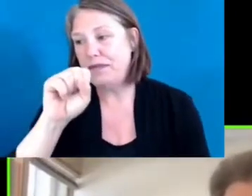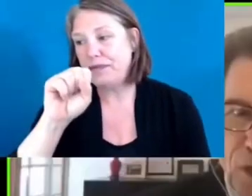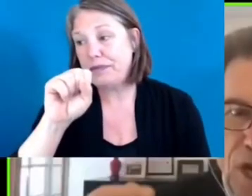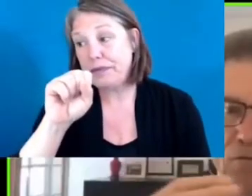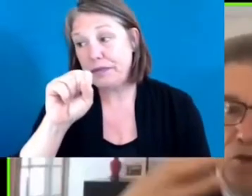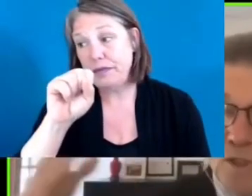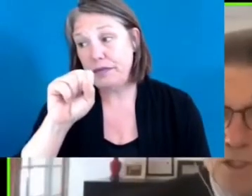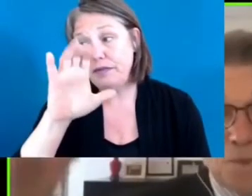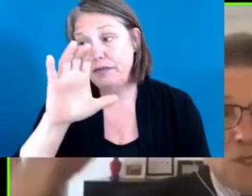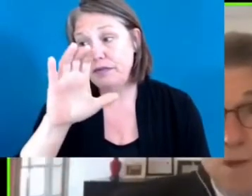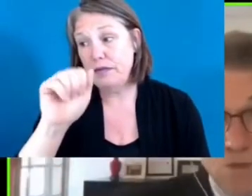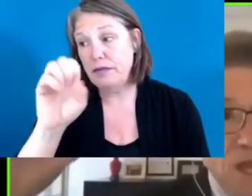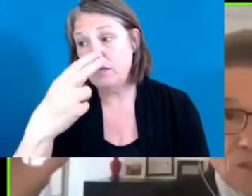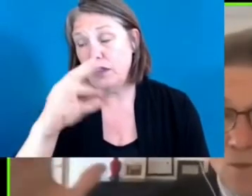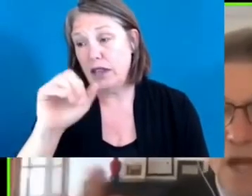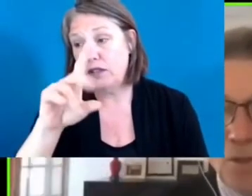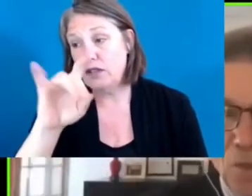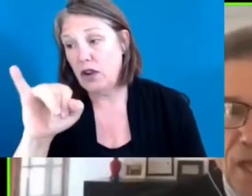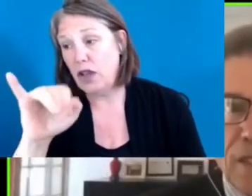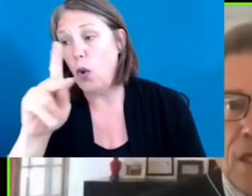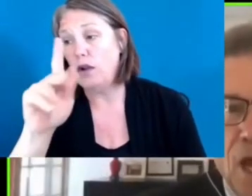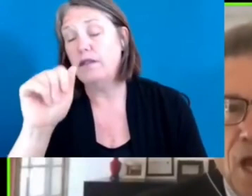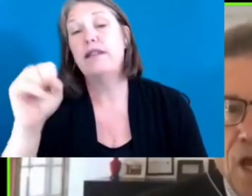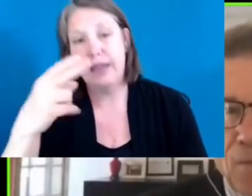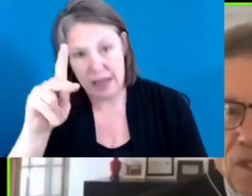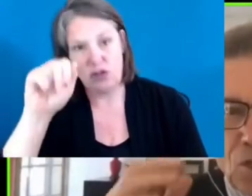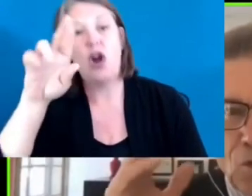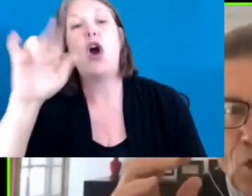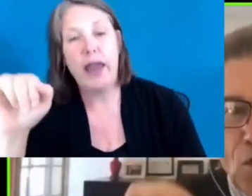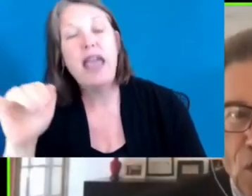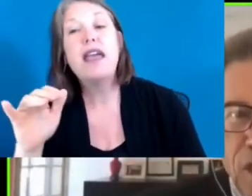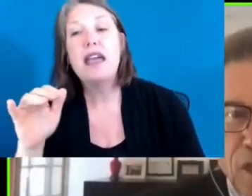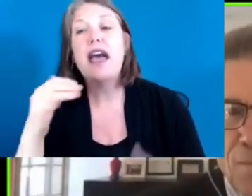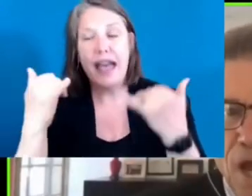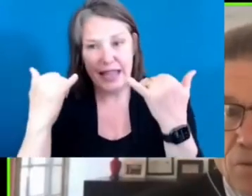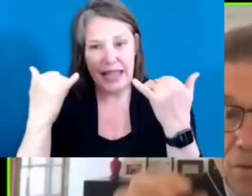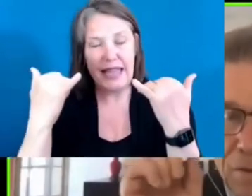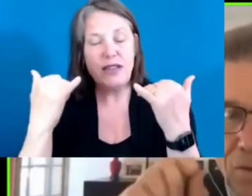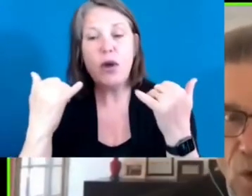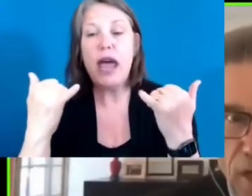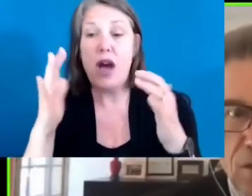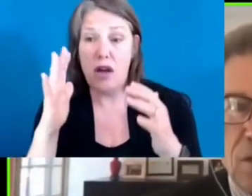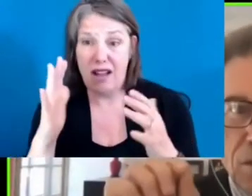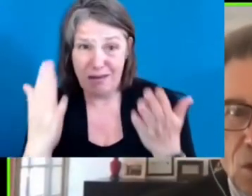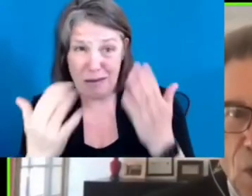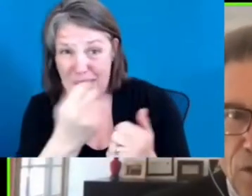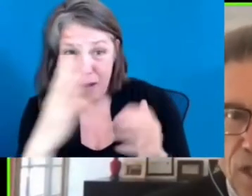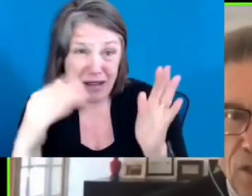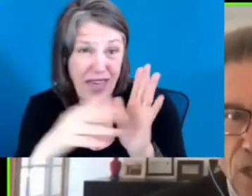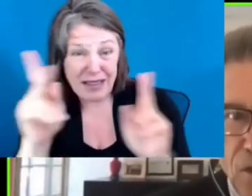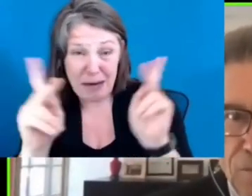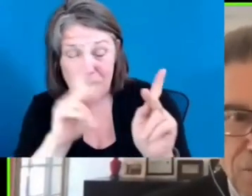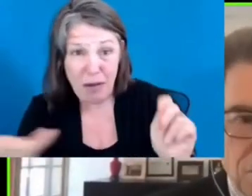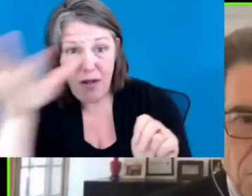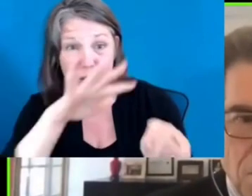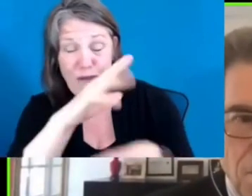bring our viewers, maybe a couple thousand around the planet, into your thinking about the right to quality